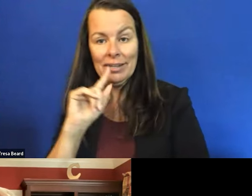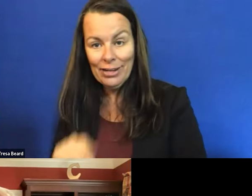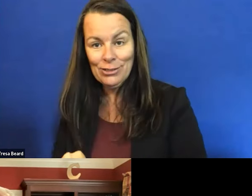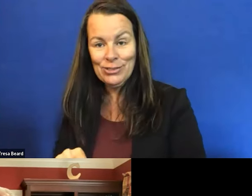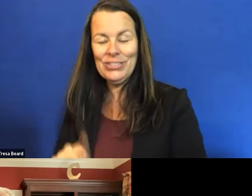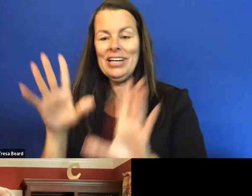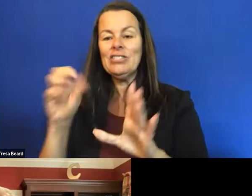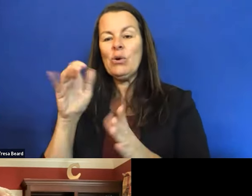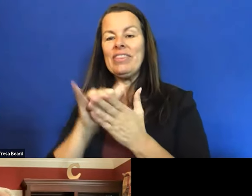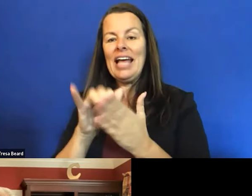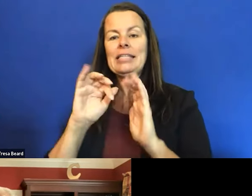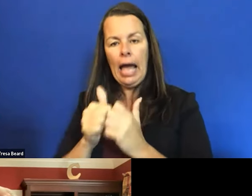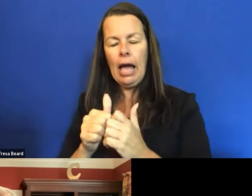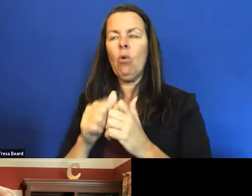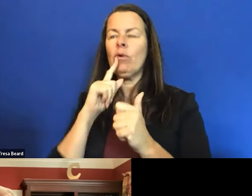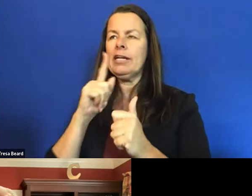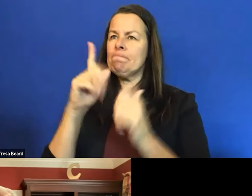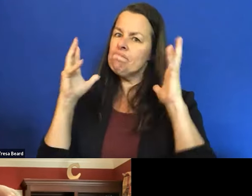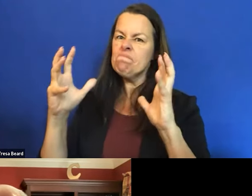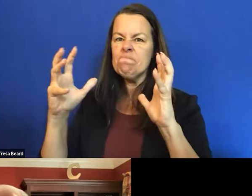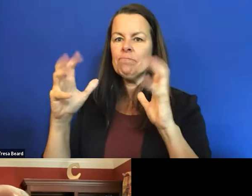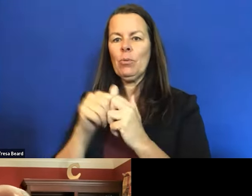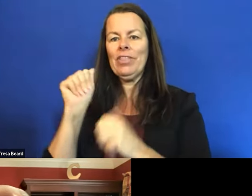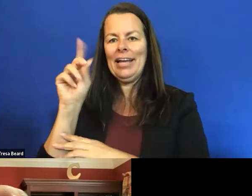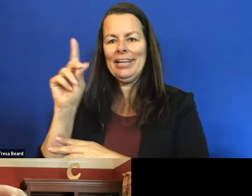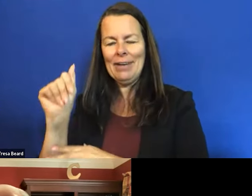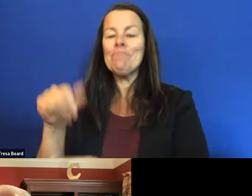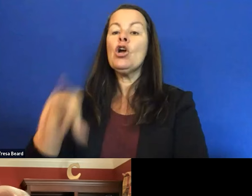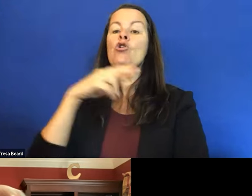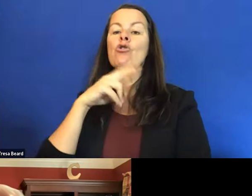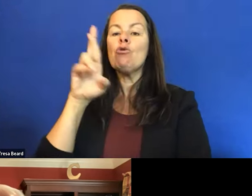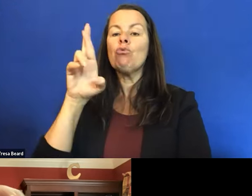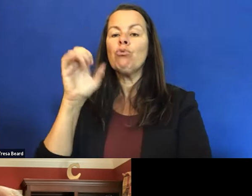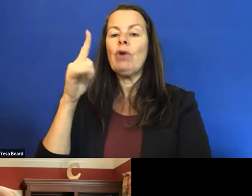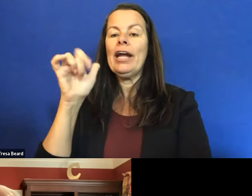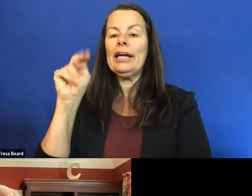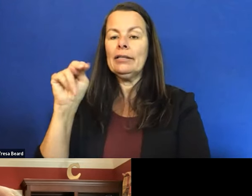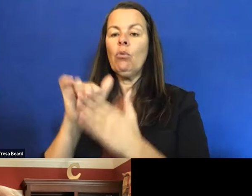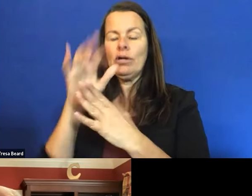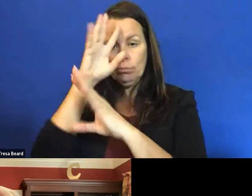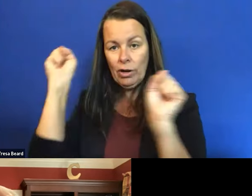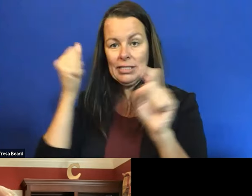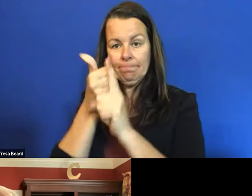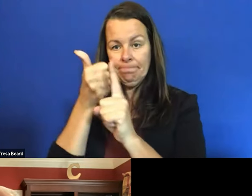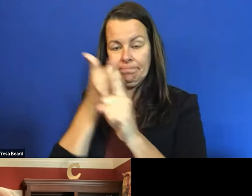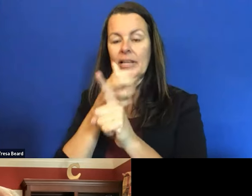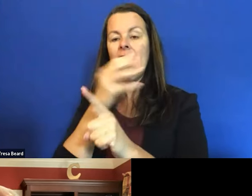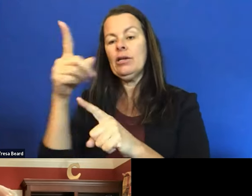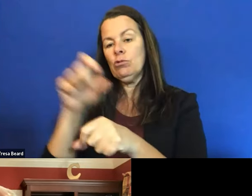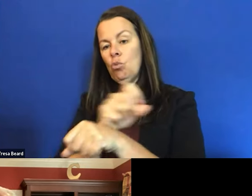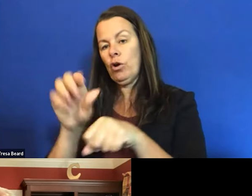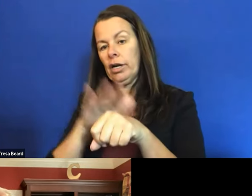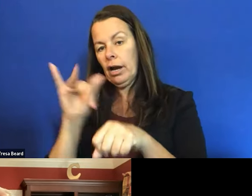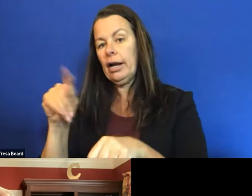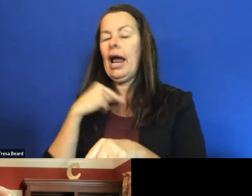we went about the ADA. Reagan was president. He was working on it with a group that he had. And, uh, I